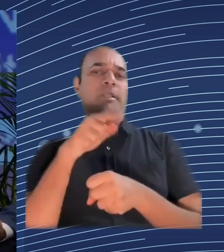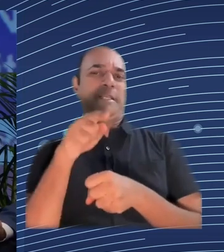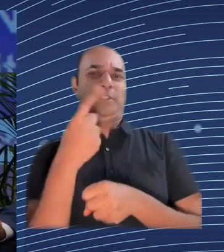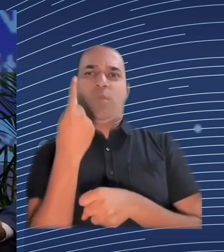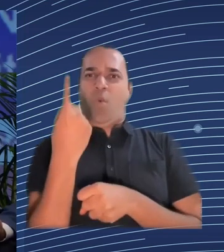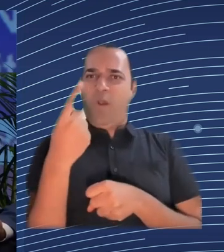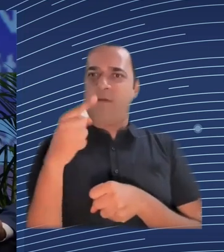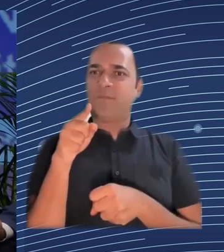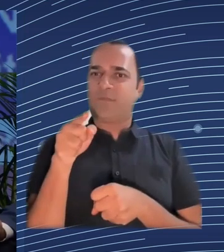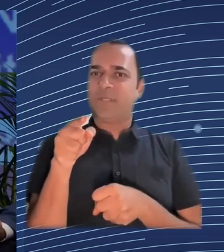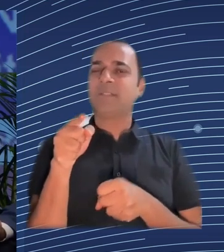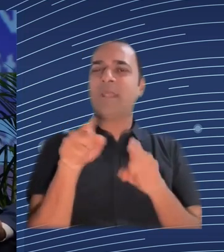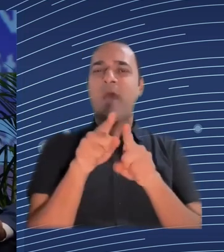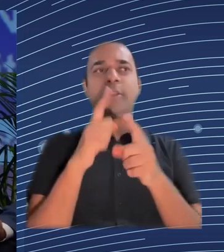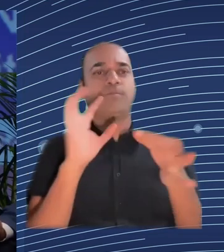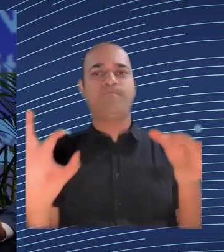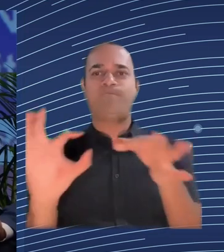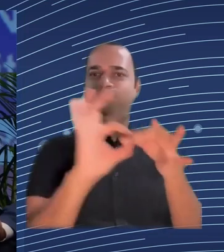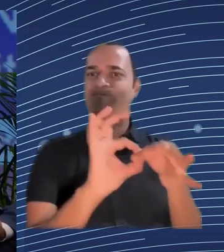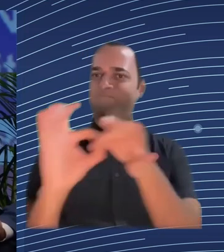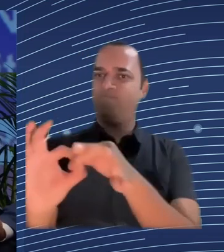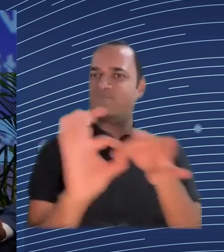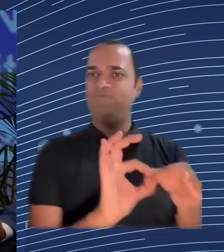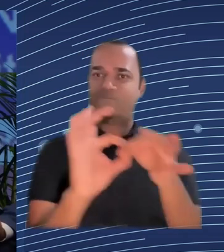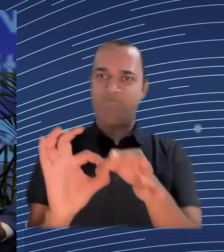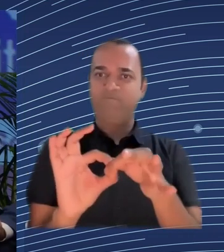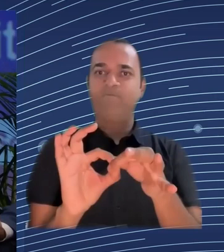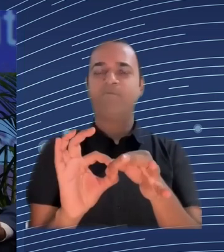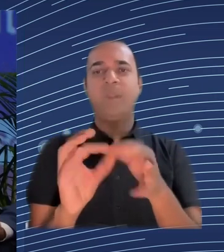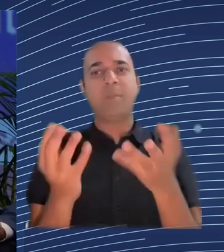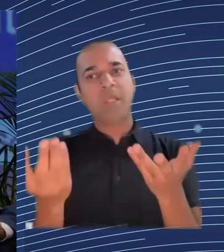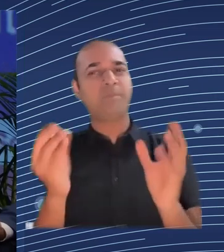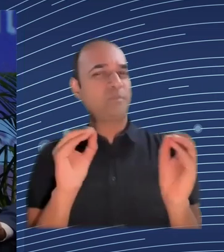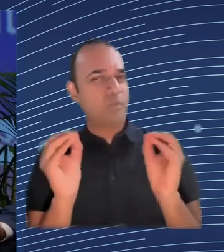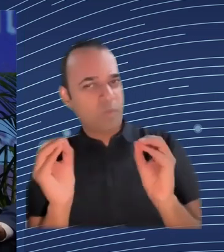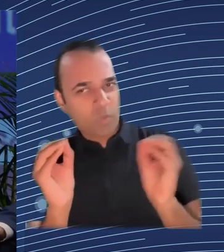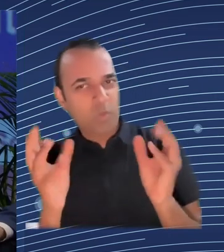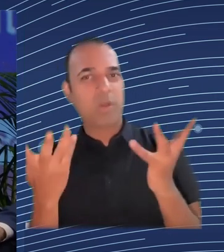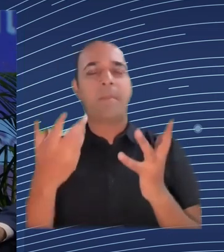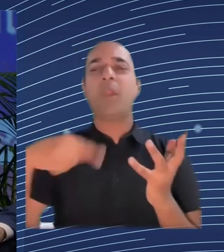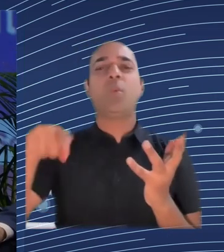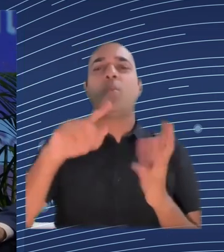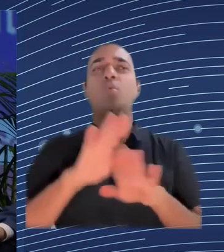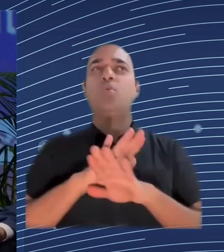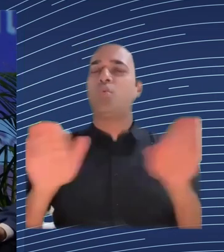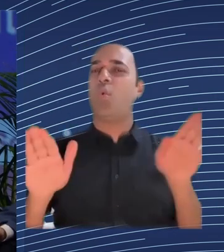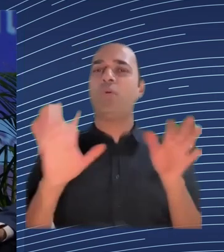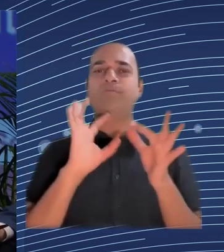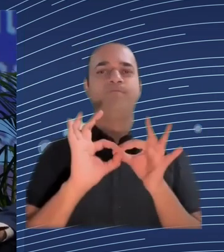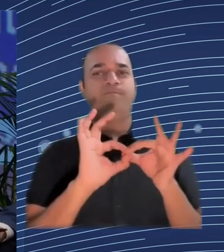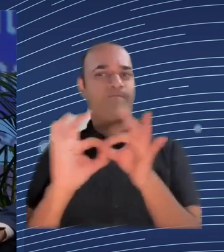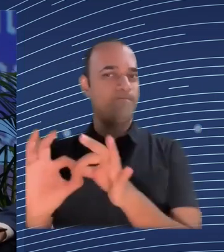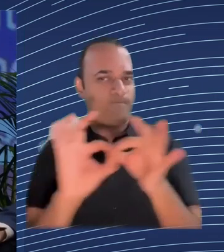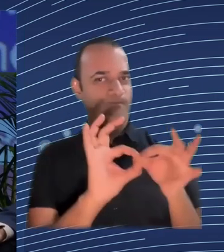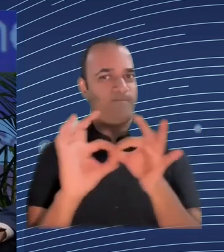relationship employment is a relationship like any other but the employer says, no, there's no relationship the burden is on you